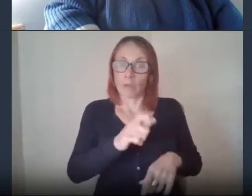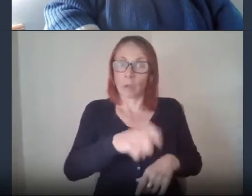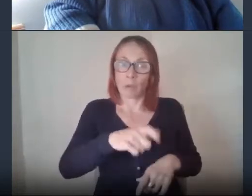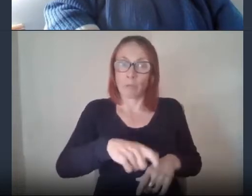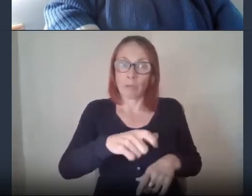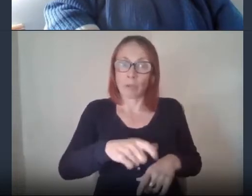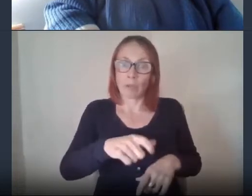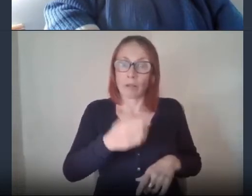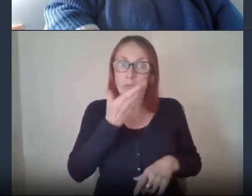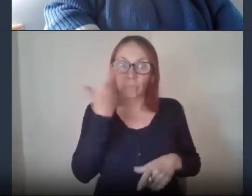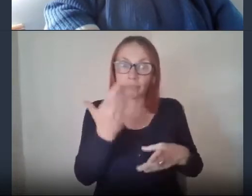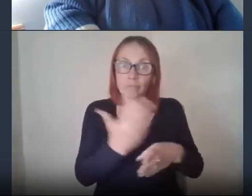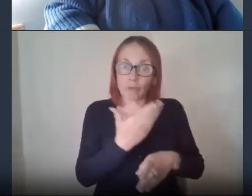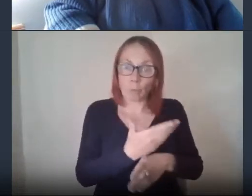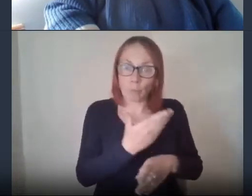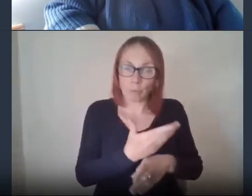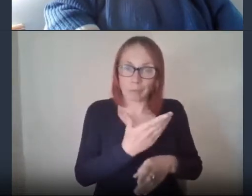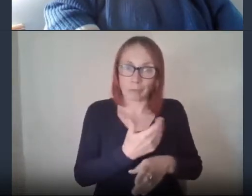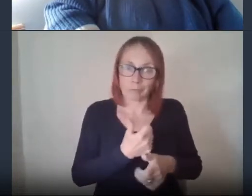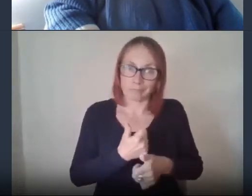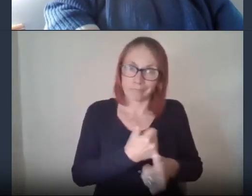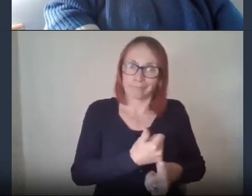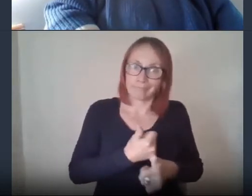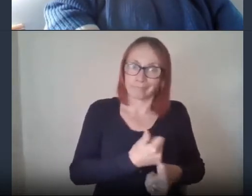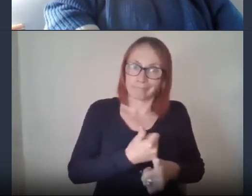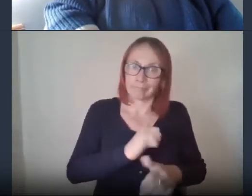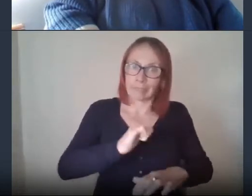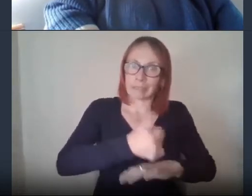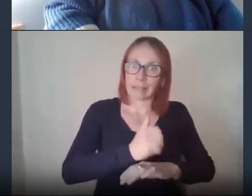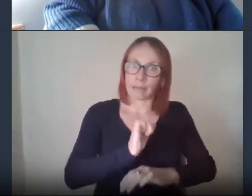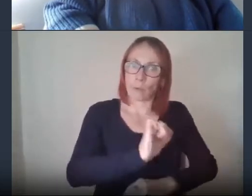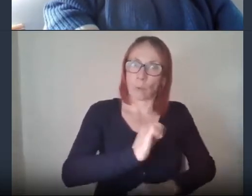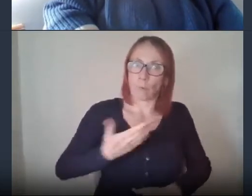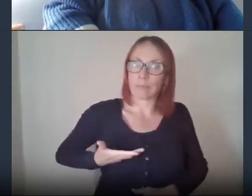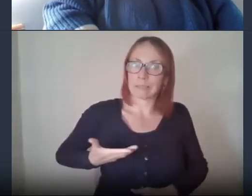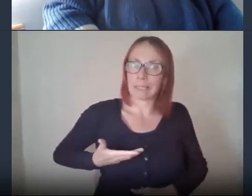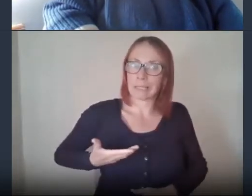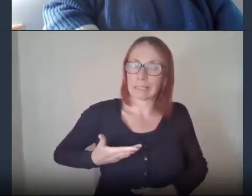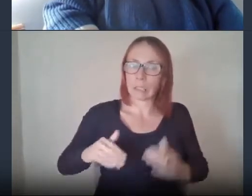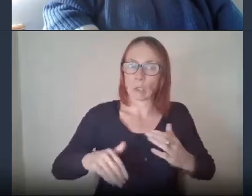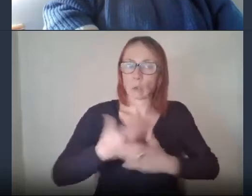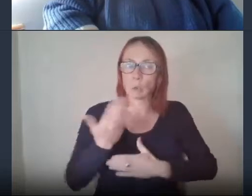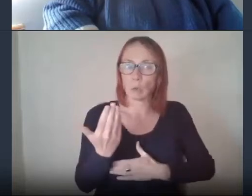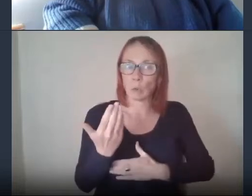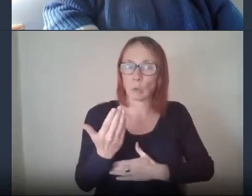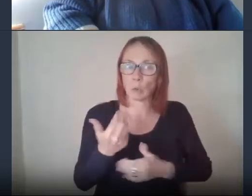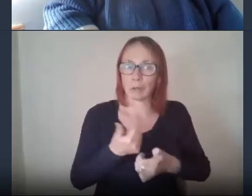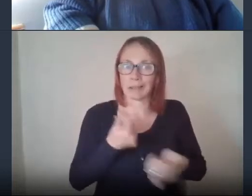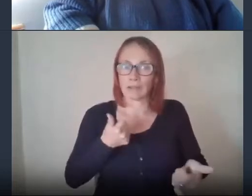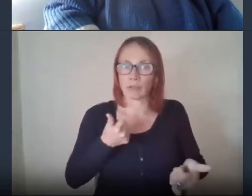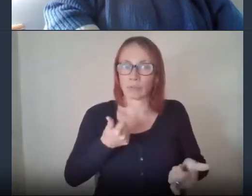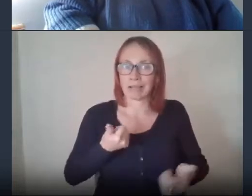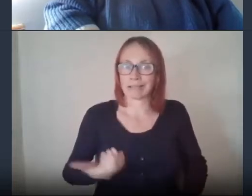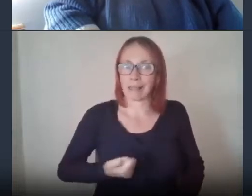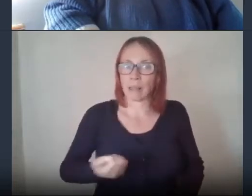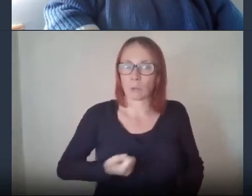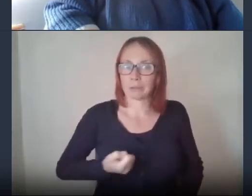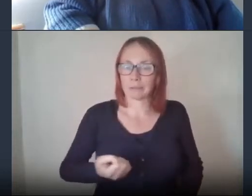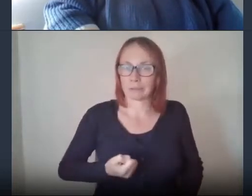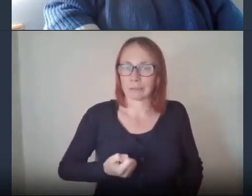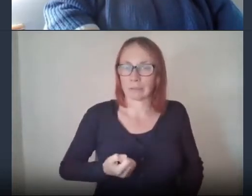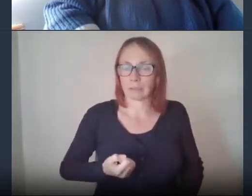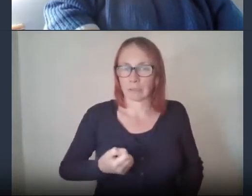-employment through our new enterprise allowance program and so in fife we help about